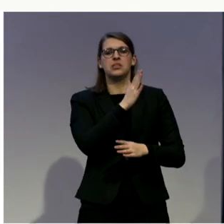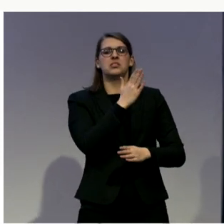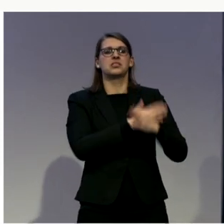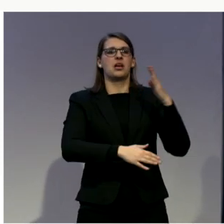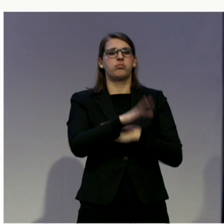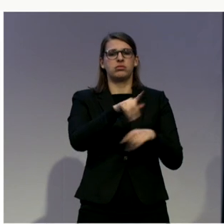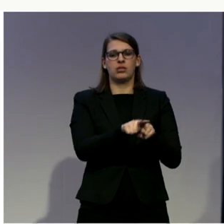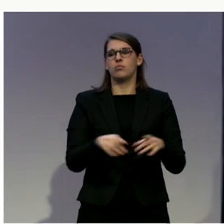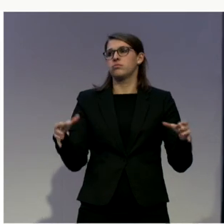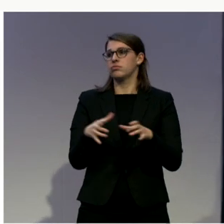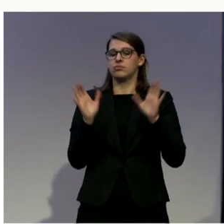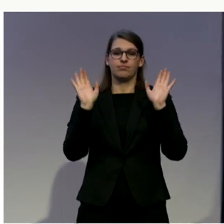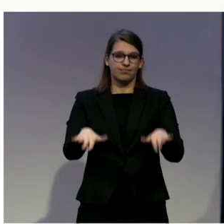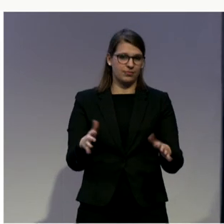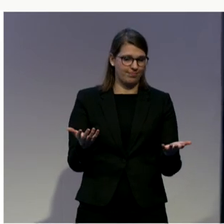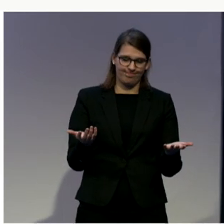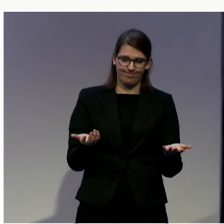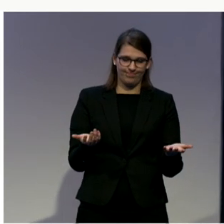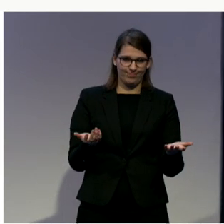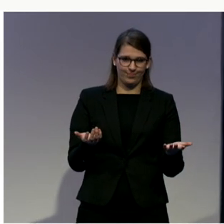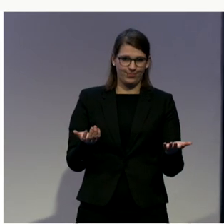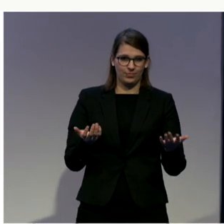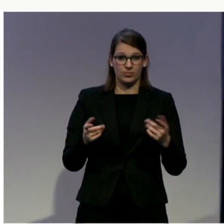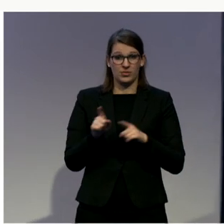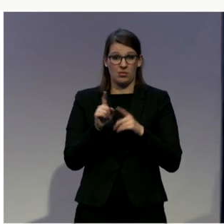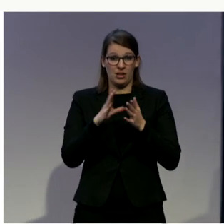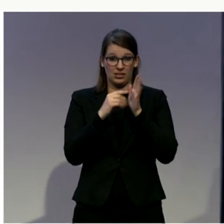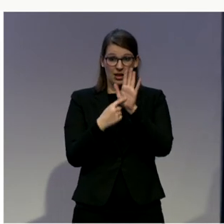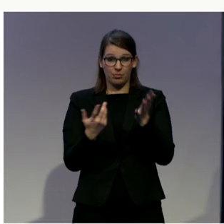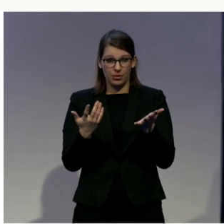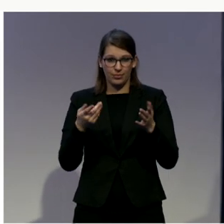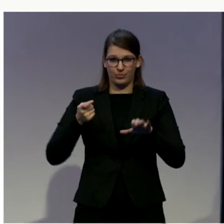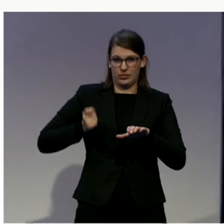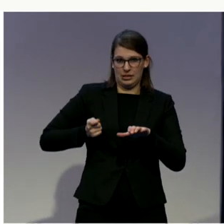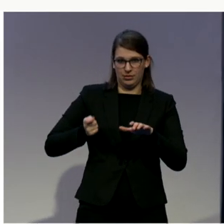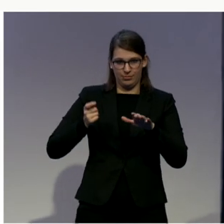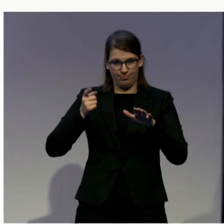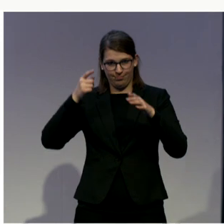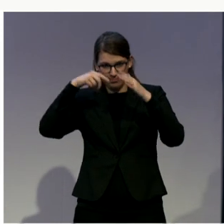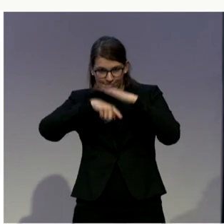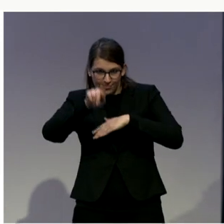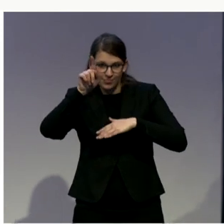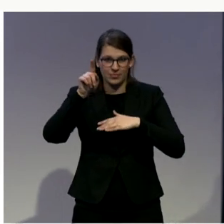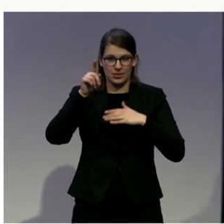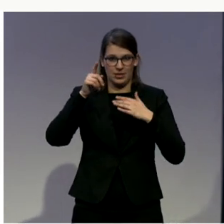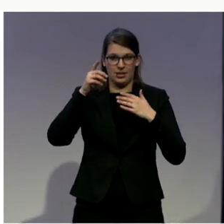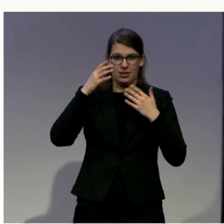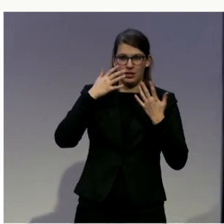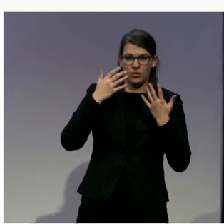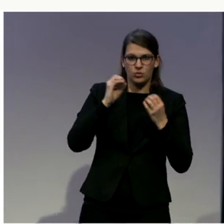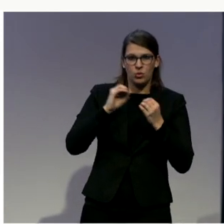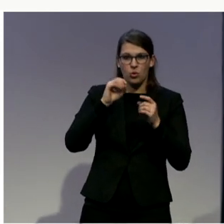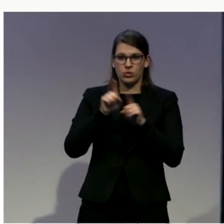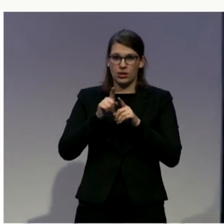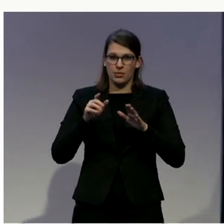So if a court, for example, a court building puts up a ramp, then they think, yay, we're very, very